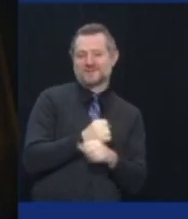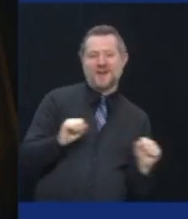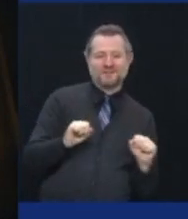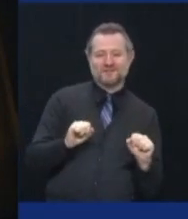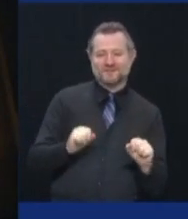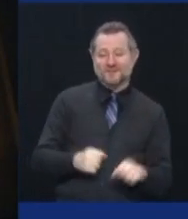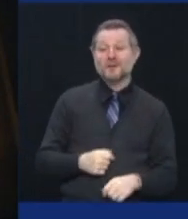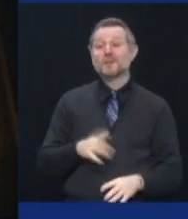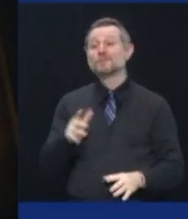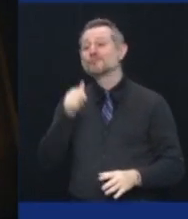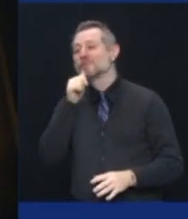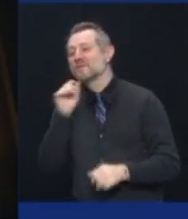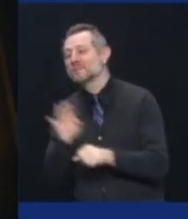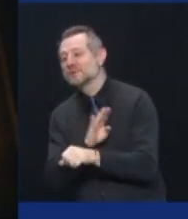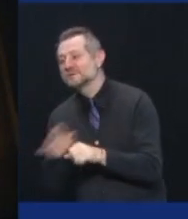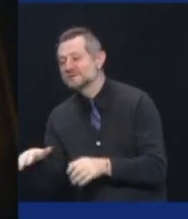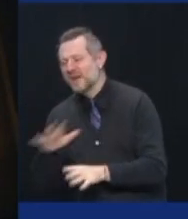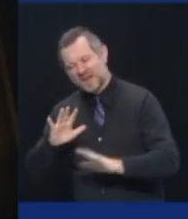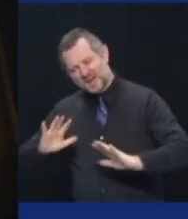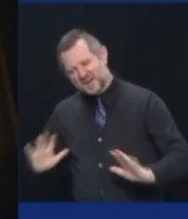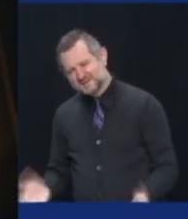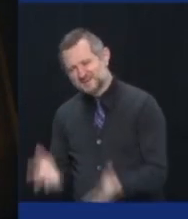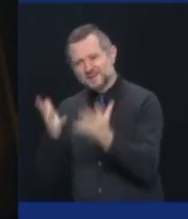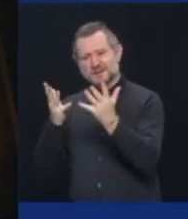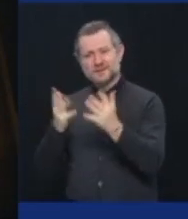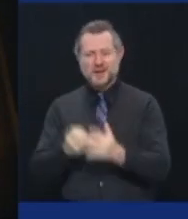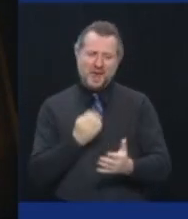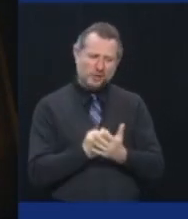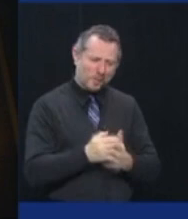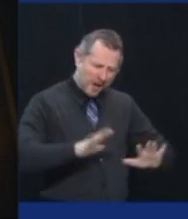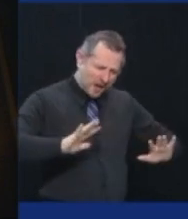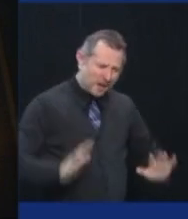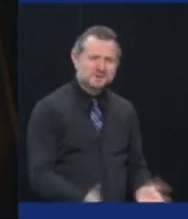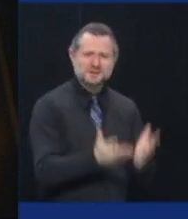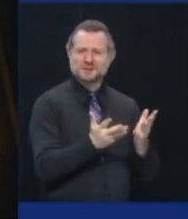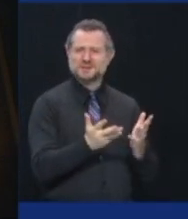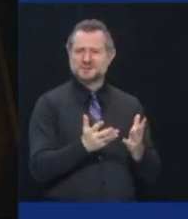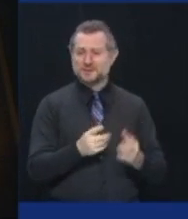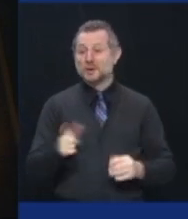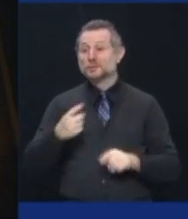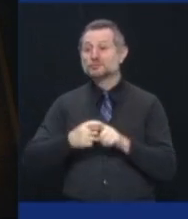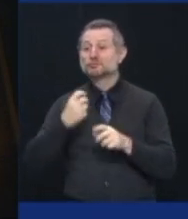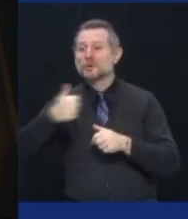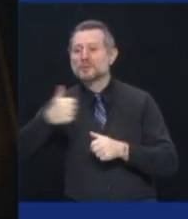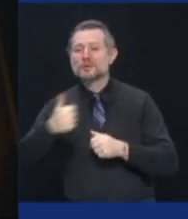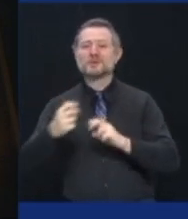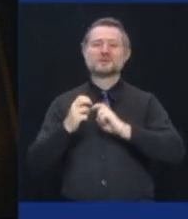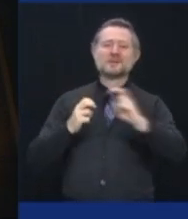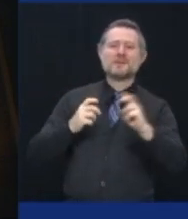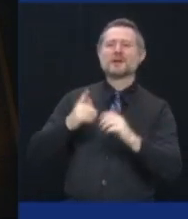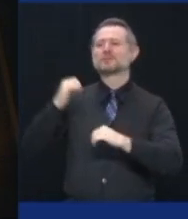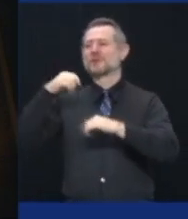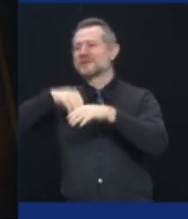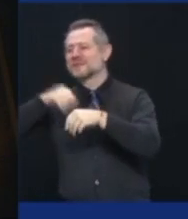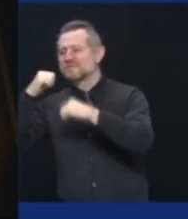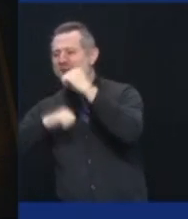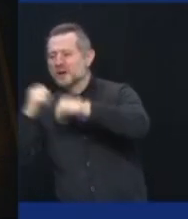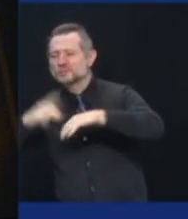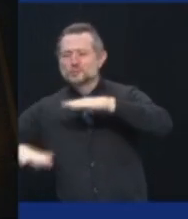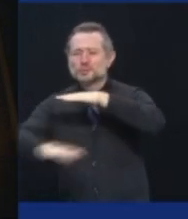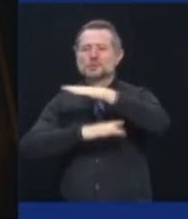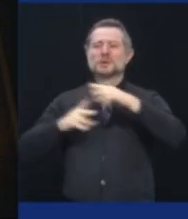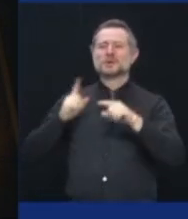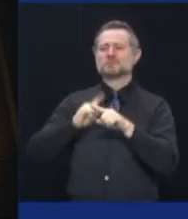sector and rebuild our economic platform, our transportation system, our infrastructure system, for the next generation of